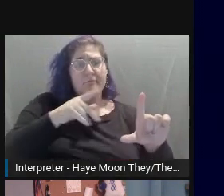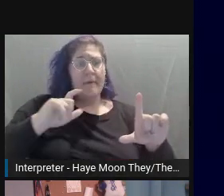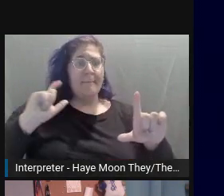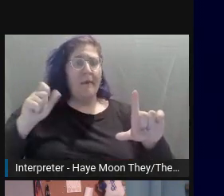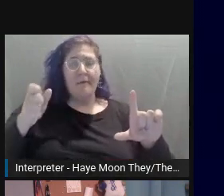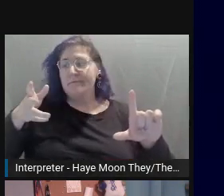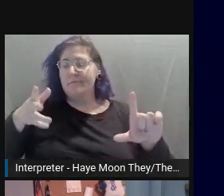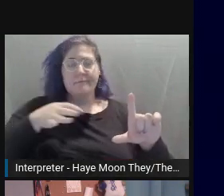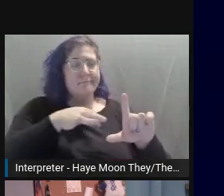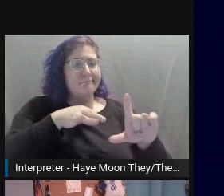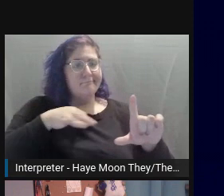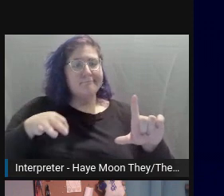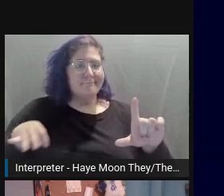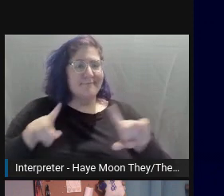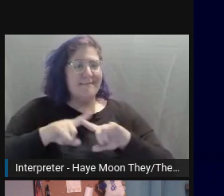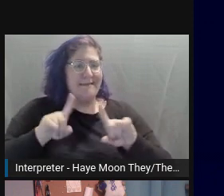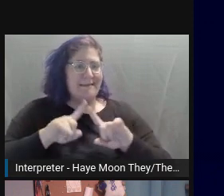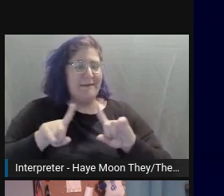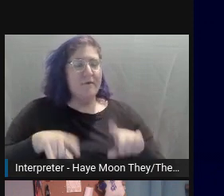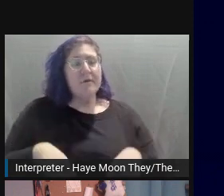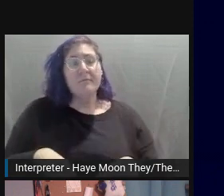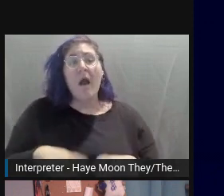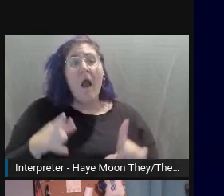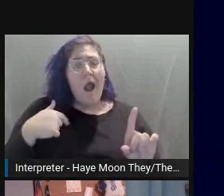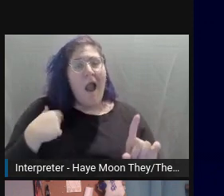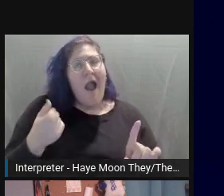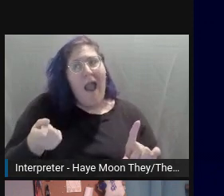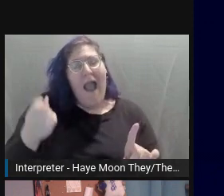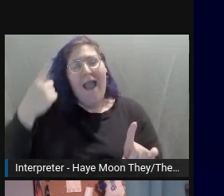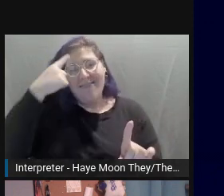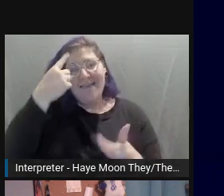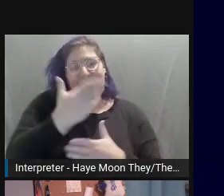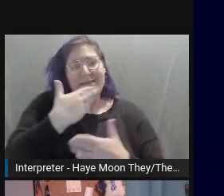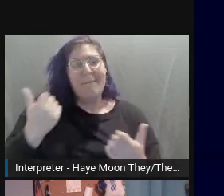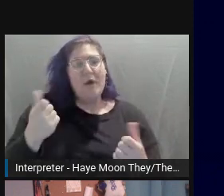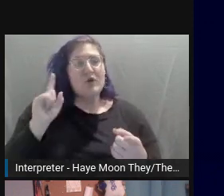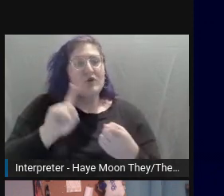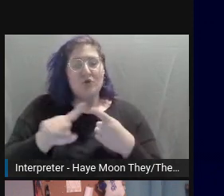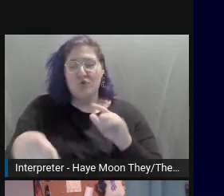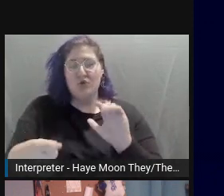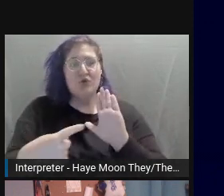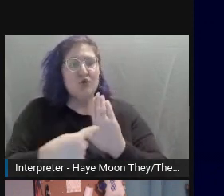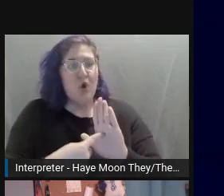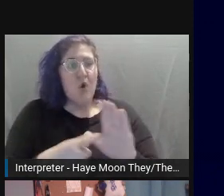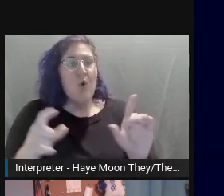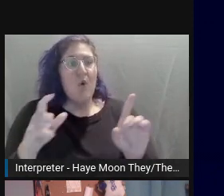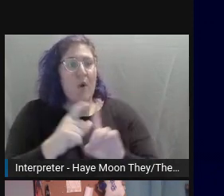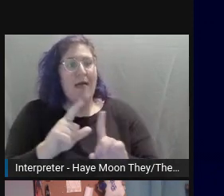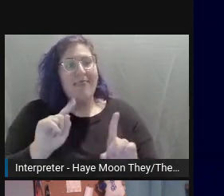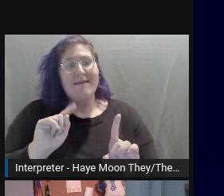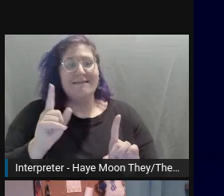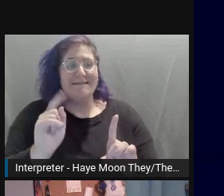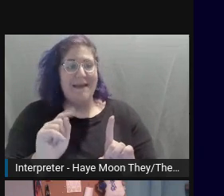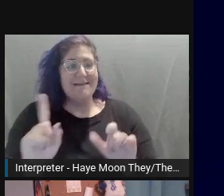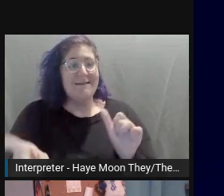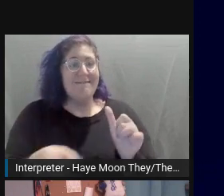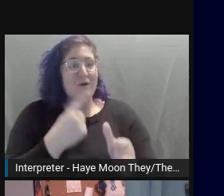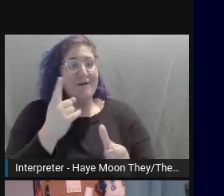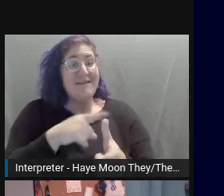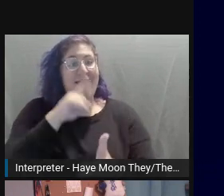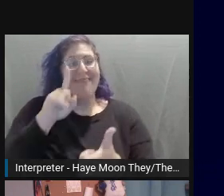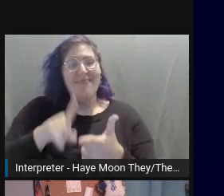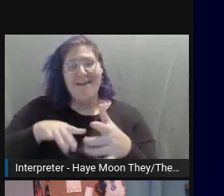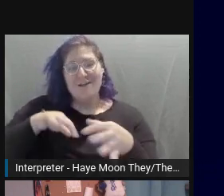many cases similar to this, to present the text first and describe the image after. This is a really lengthy chunk of alt